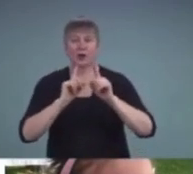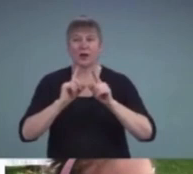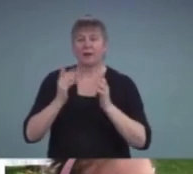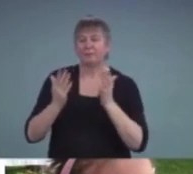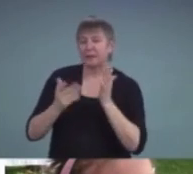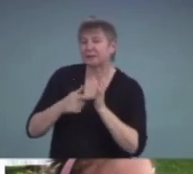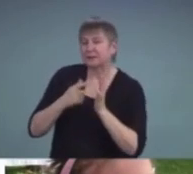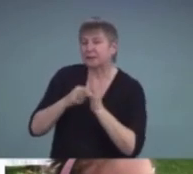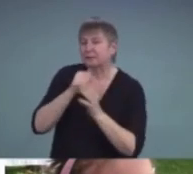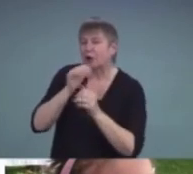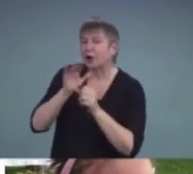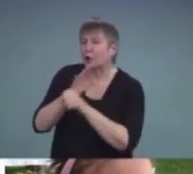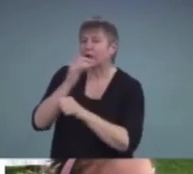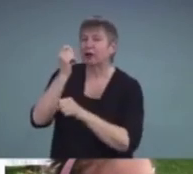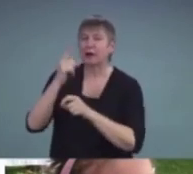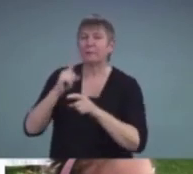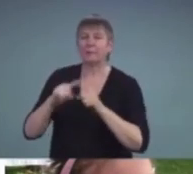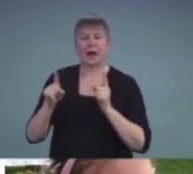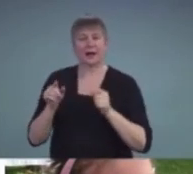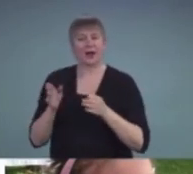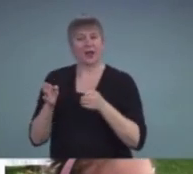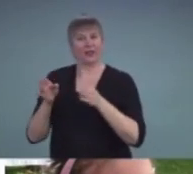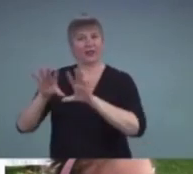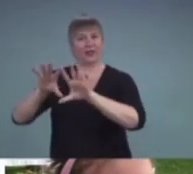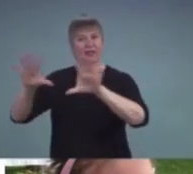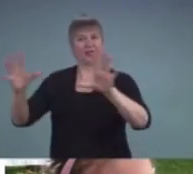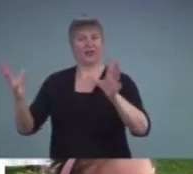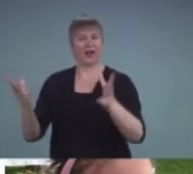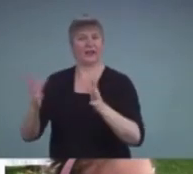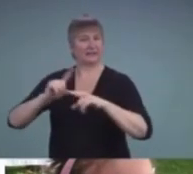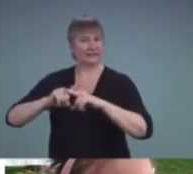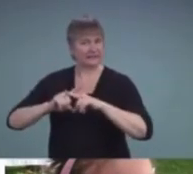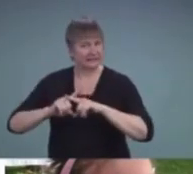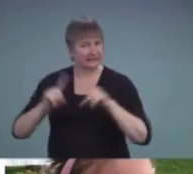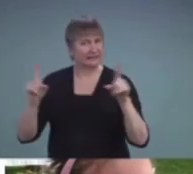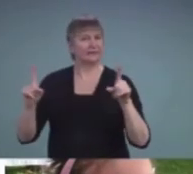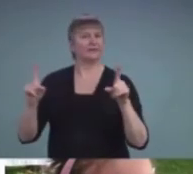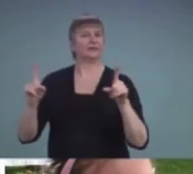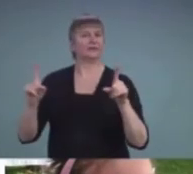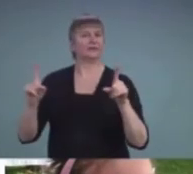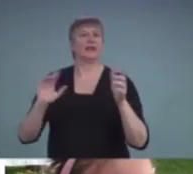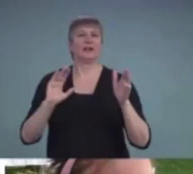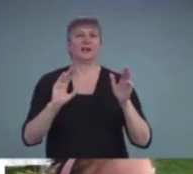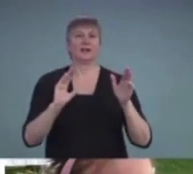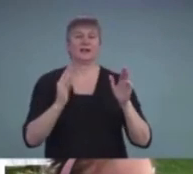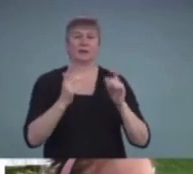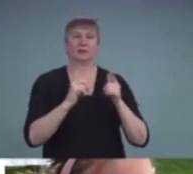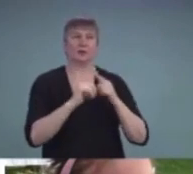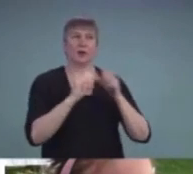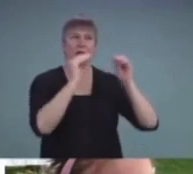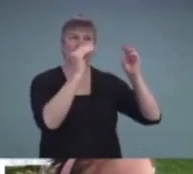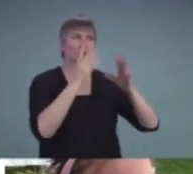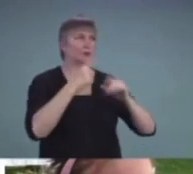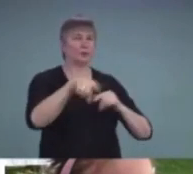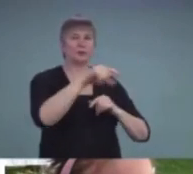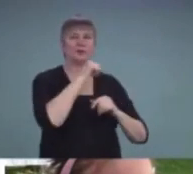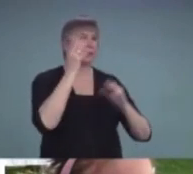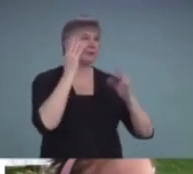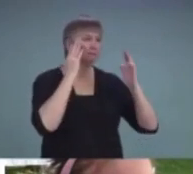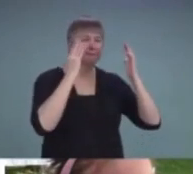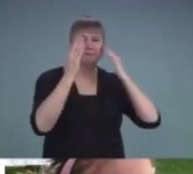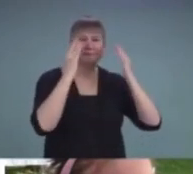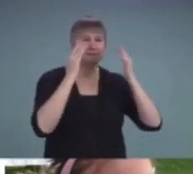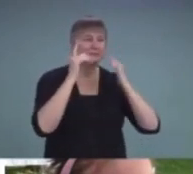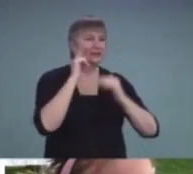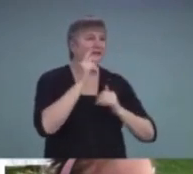they present a different picture to our educators who aren't familiar with deaf and hard of hearing children. And so